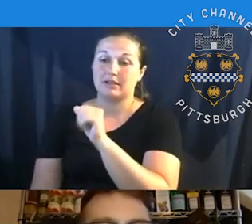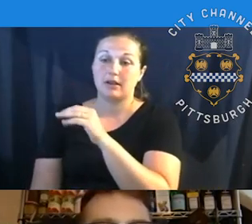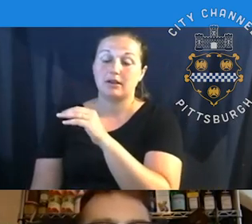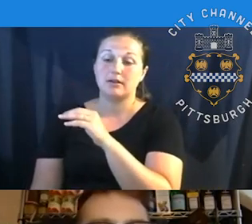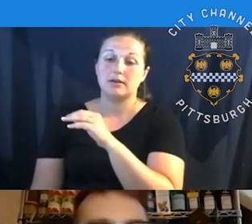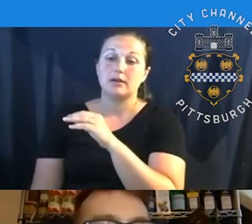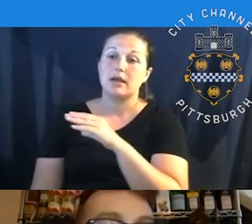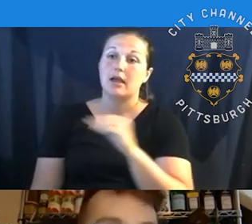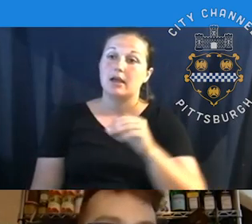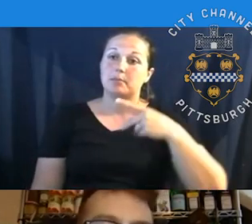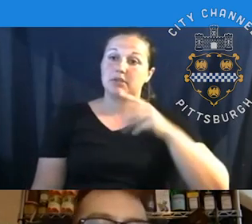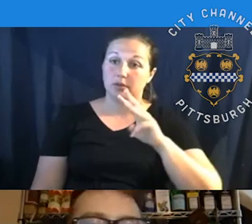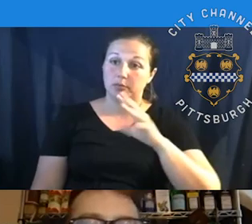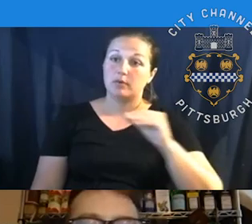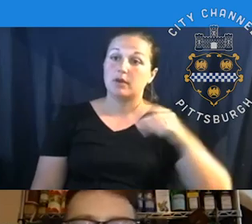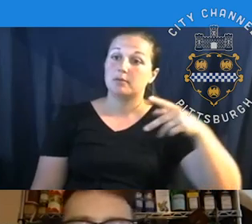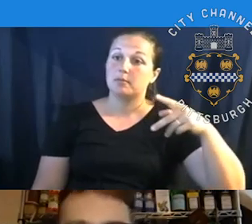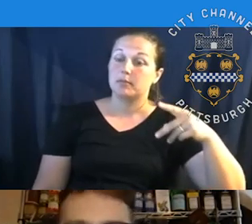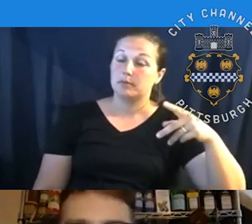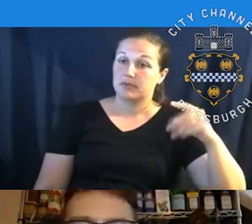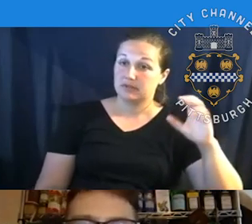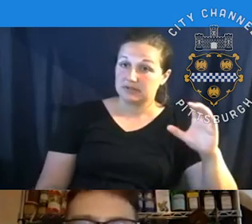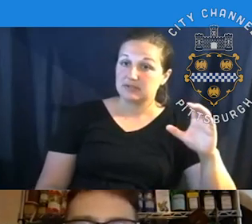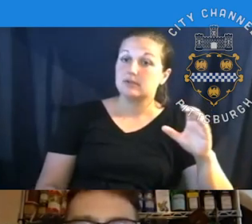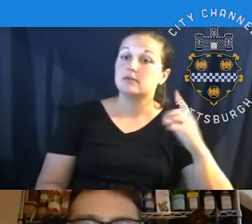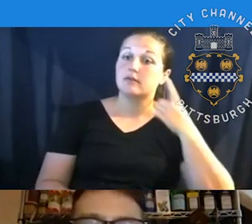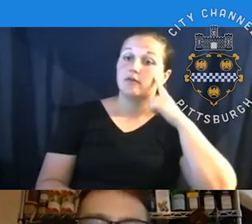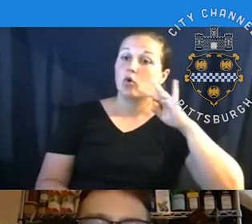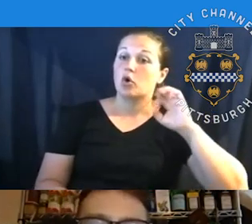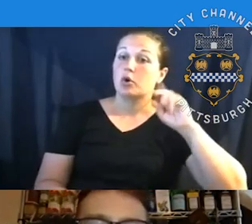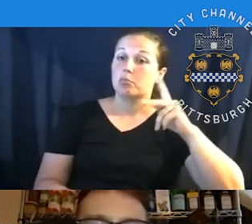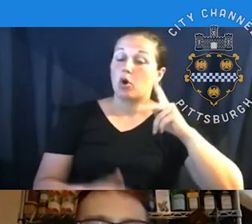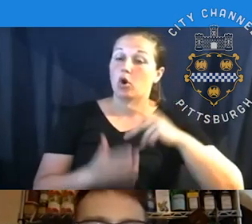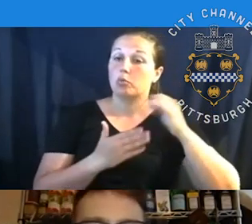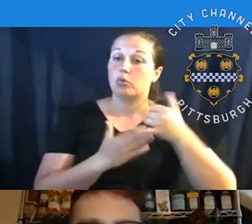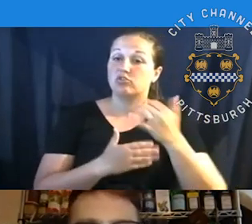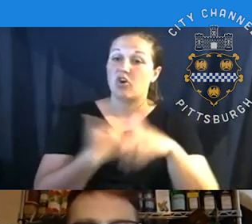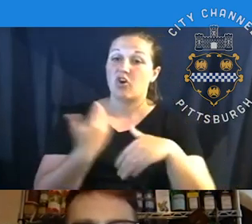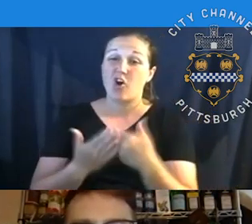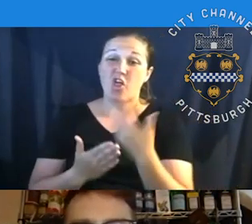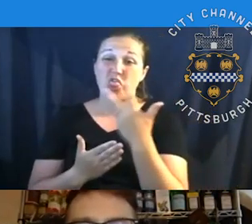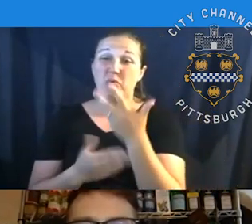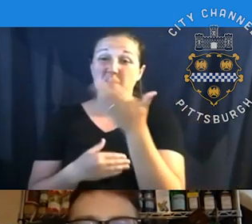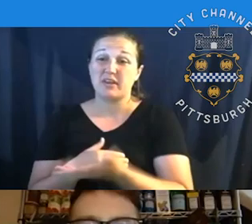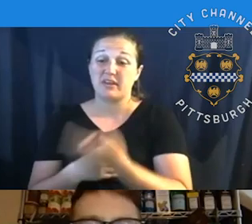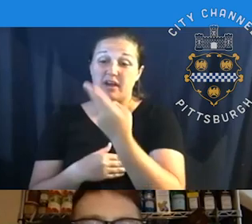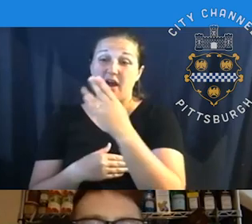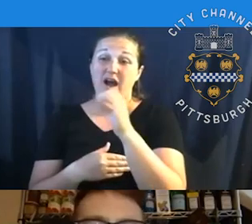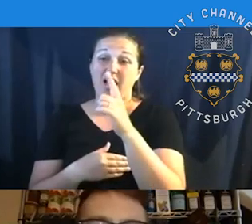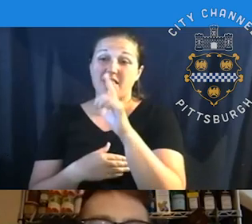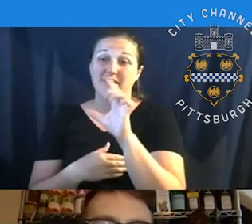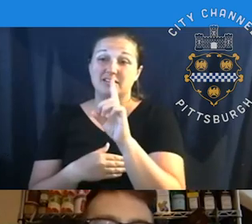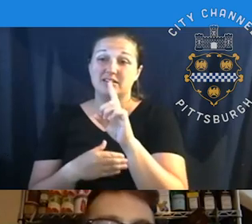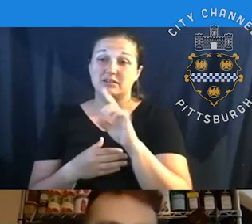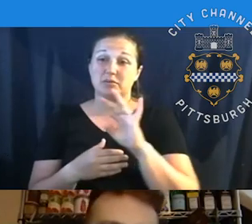Authority, and PPC, or Pittsburgh Parks Conservancy, on park projects. In Highland Park, all three have a big presence, but they do not always seem to communicate or have